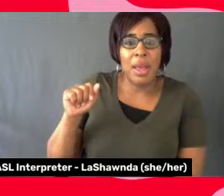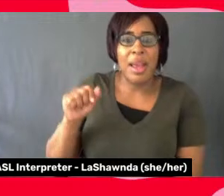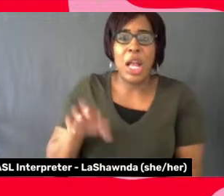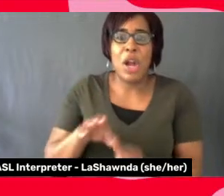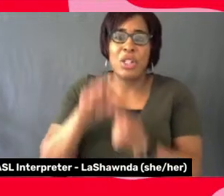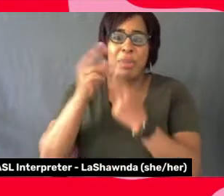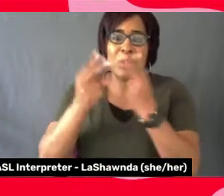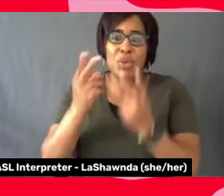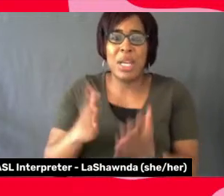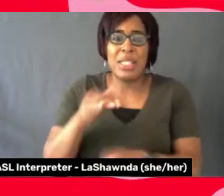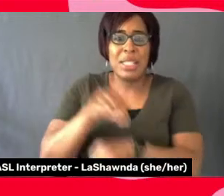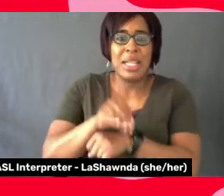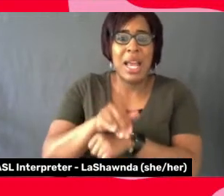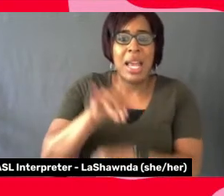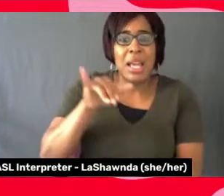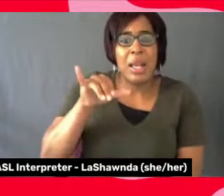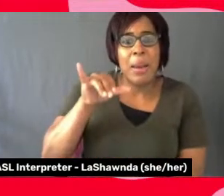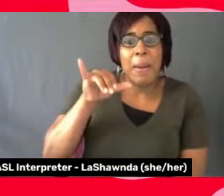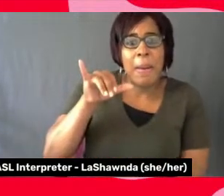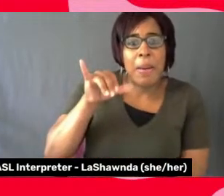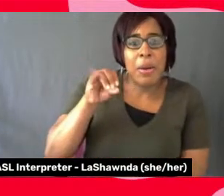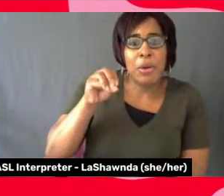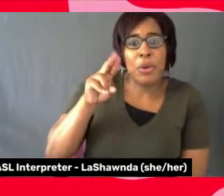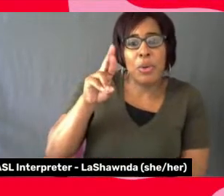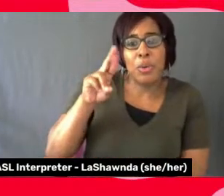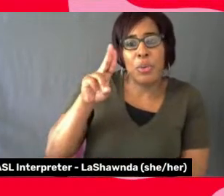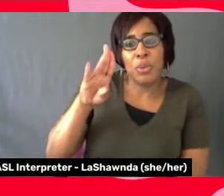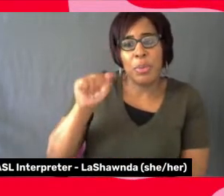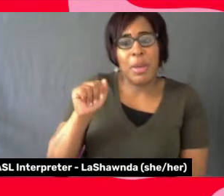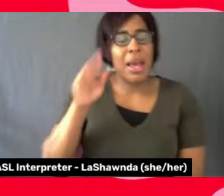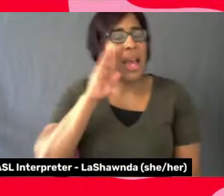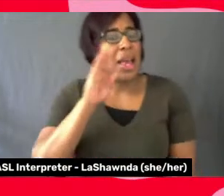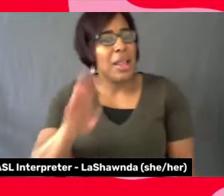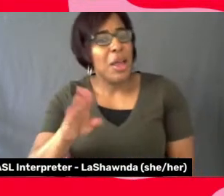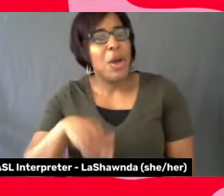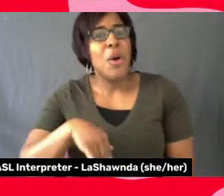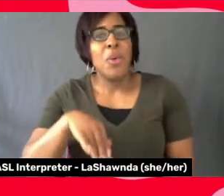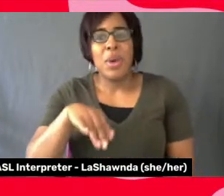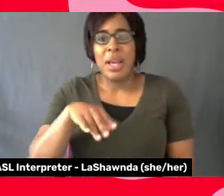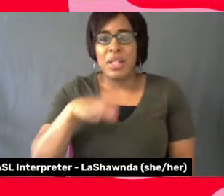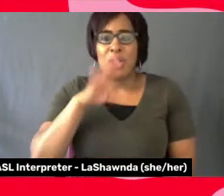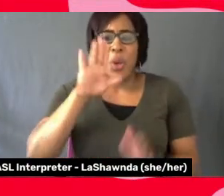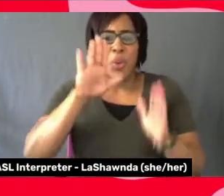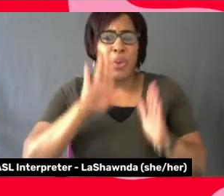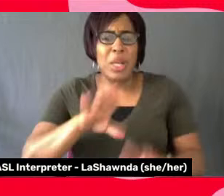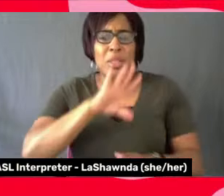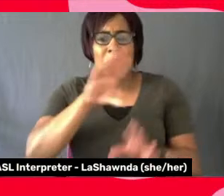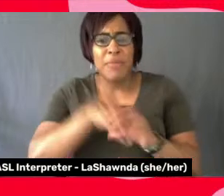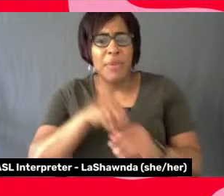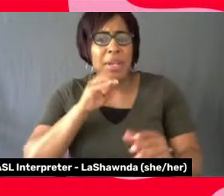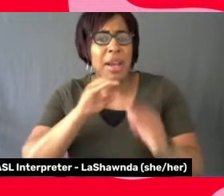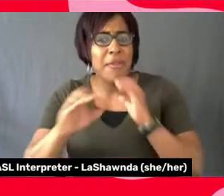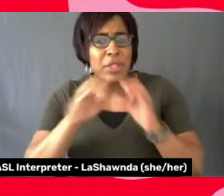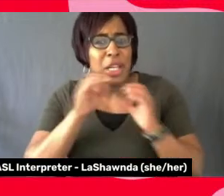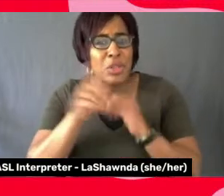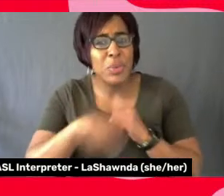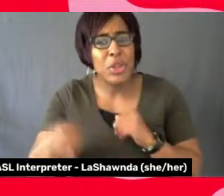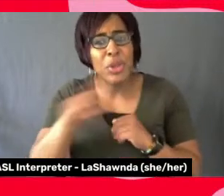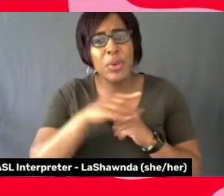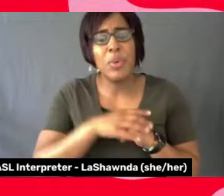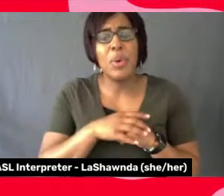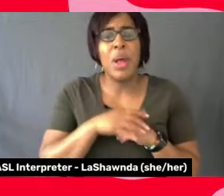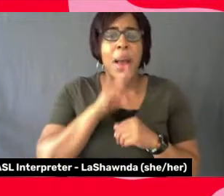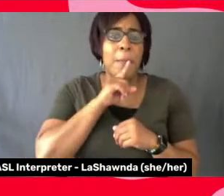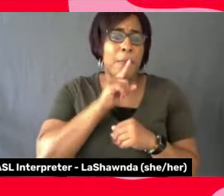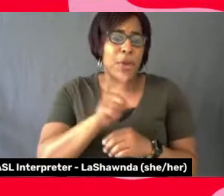for us? Yes. Hi, everybody. Hi. It's so great to be in conversation with you. I'm really looking